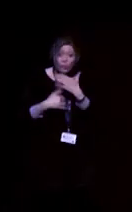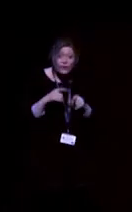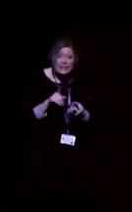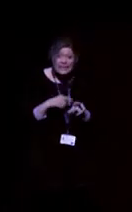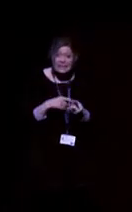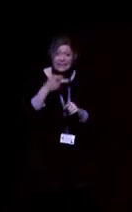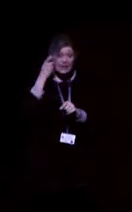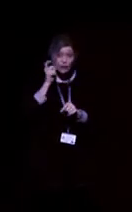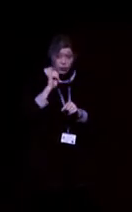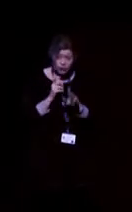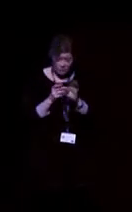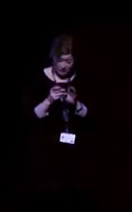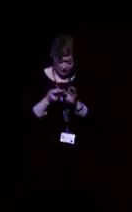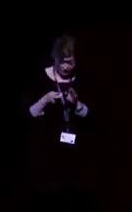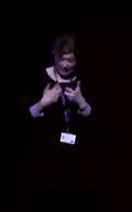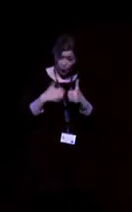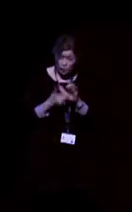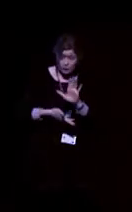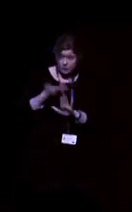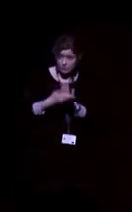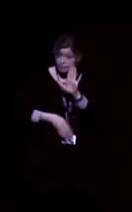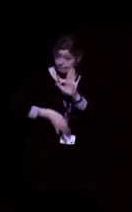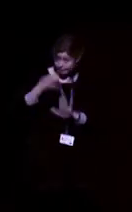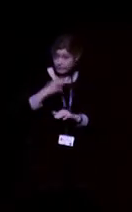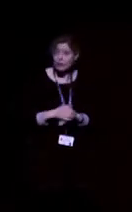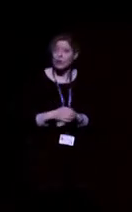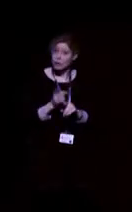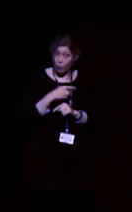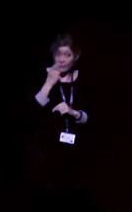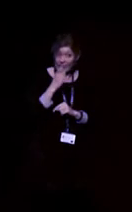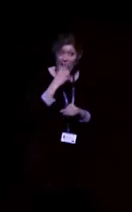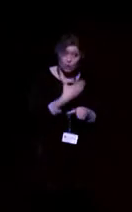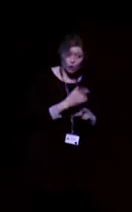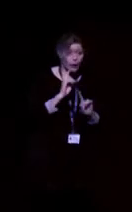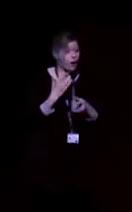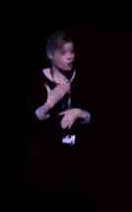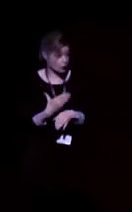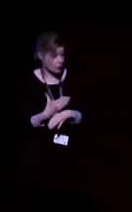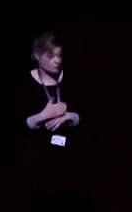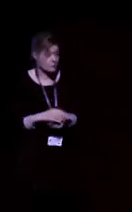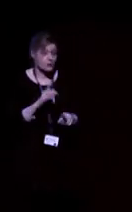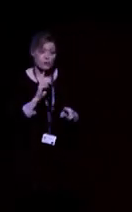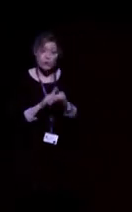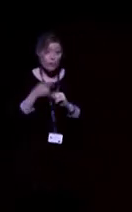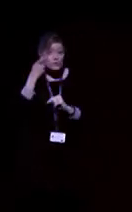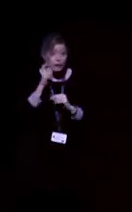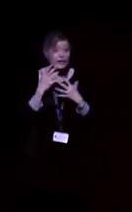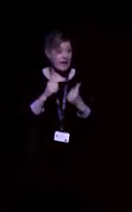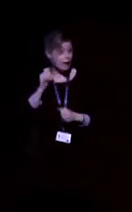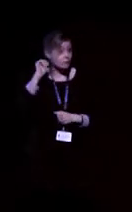can and can't do. Most hearing aids now offer you a volume control.